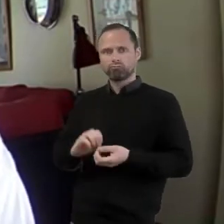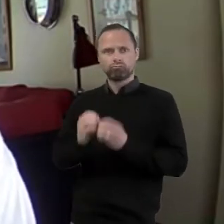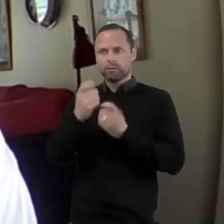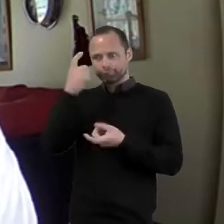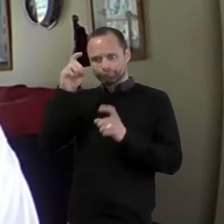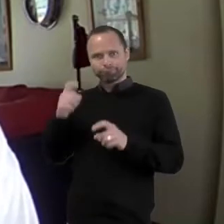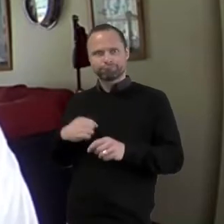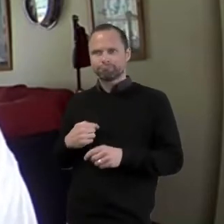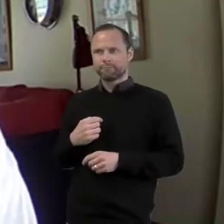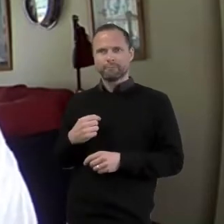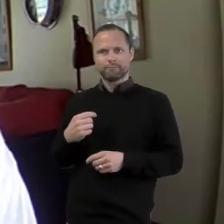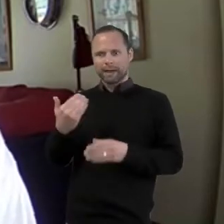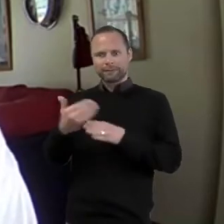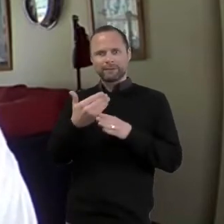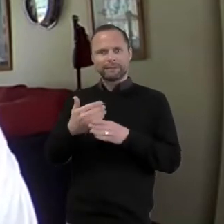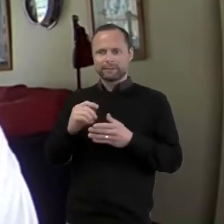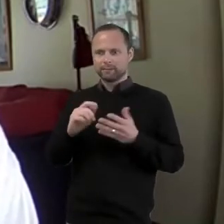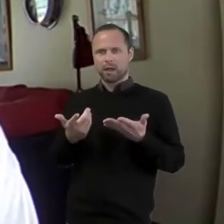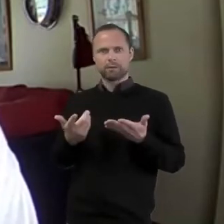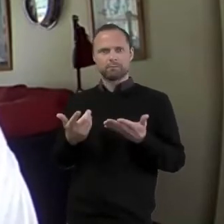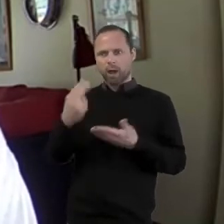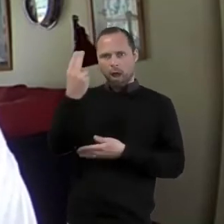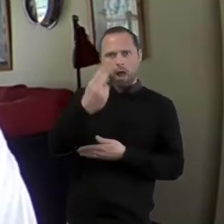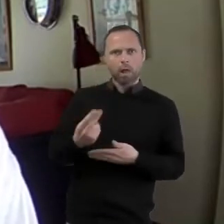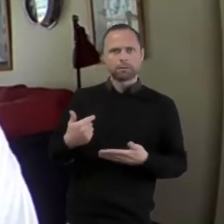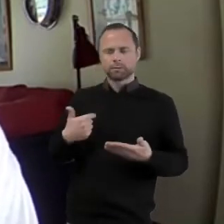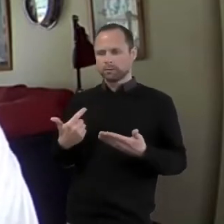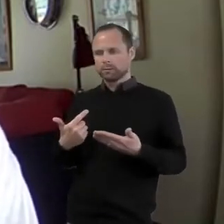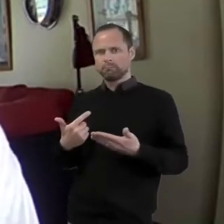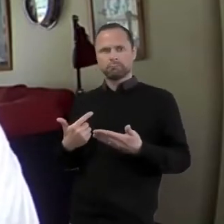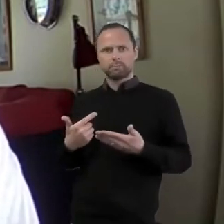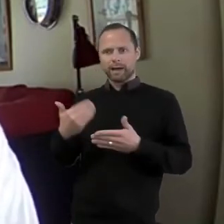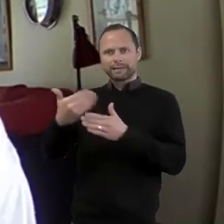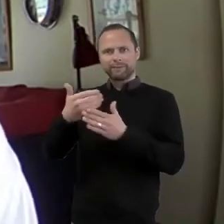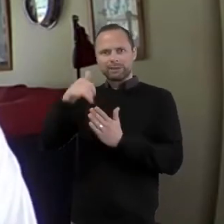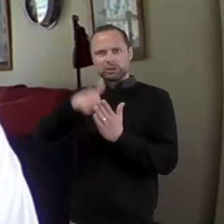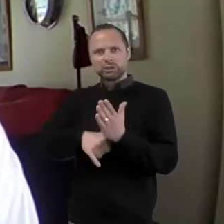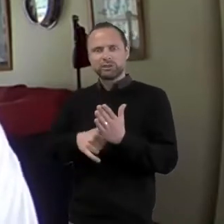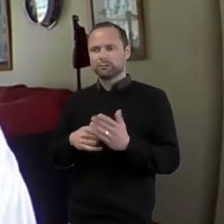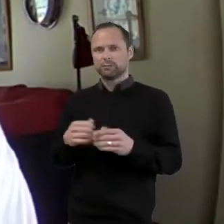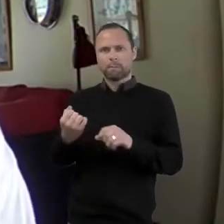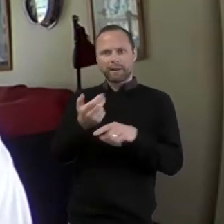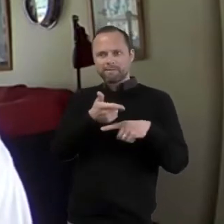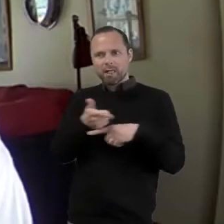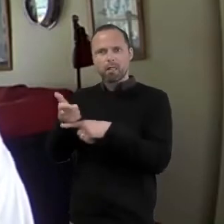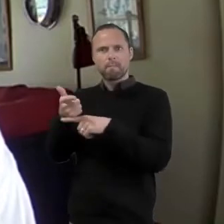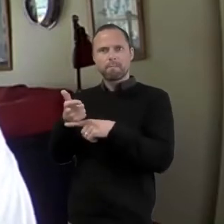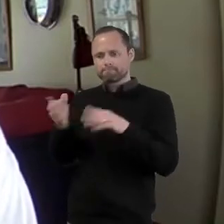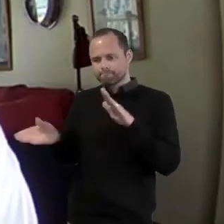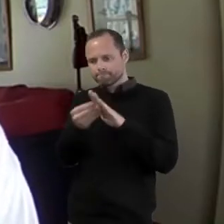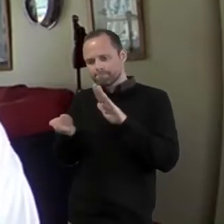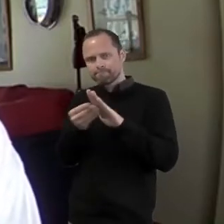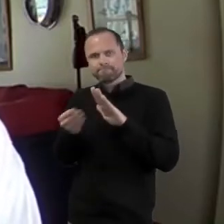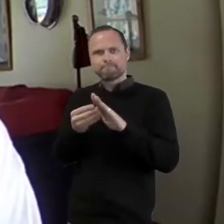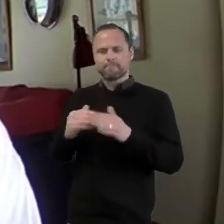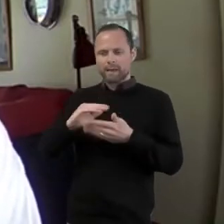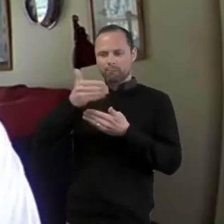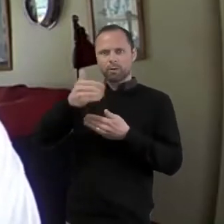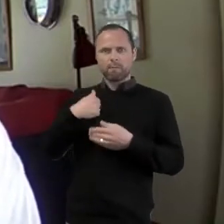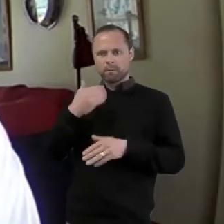makers, designers of beautiful activity sheets and creators of the best online online games.